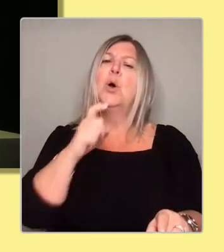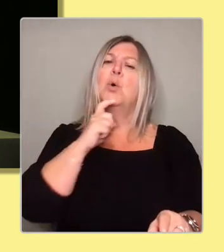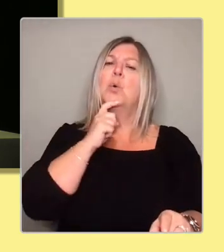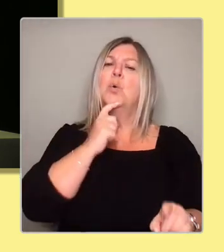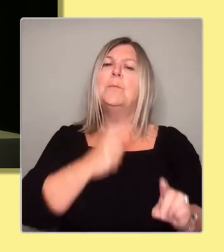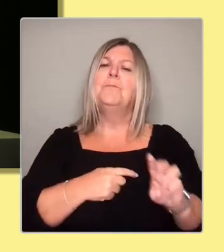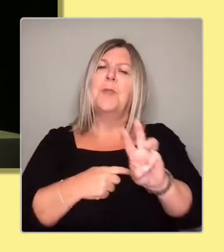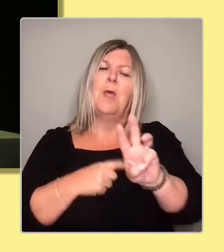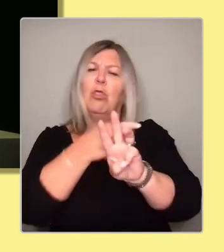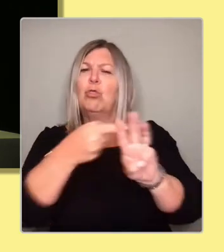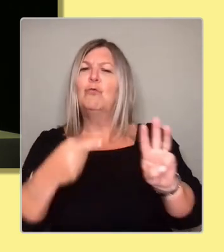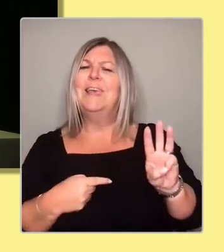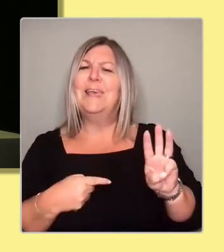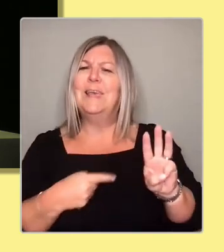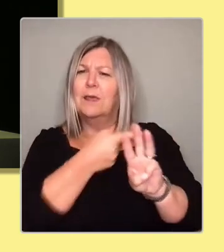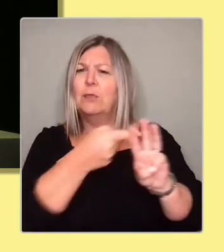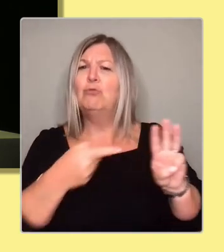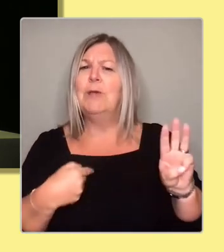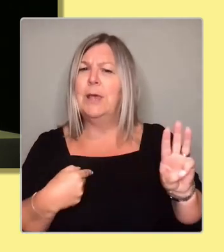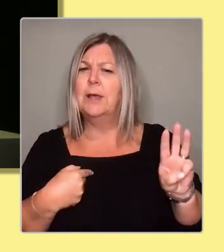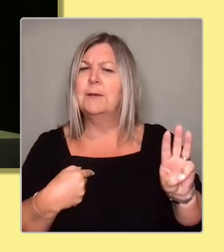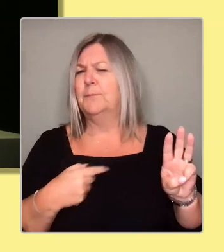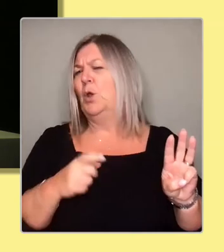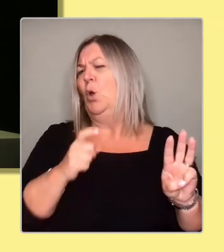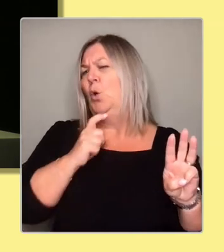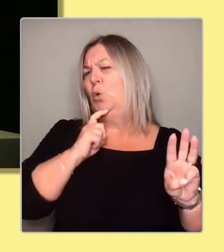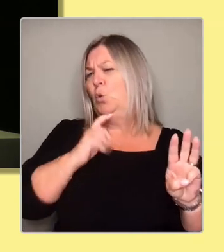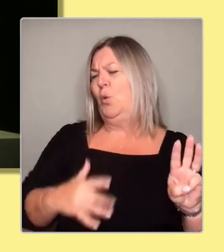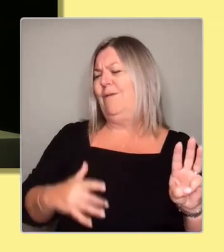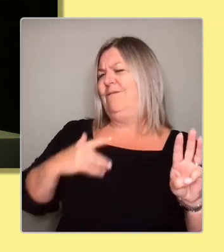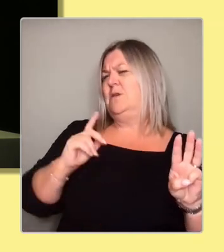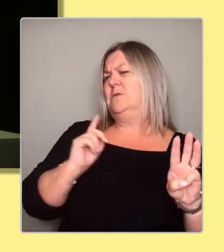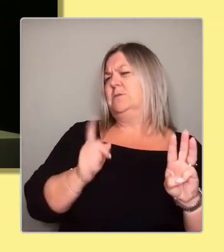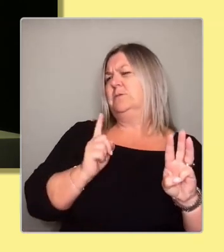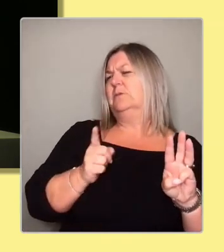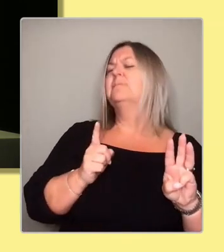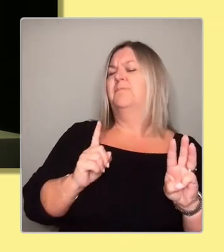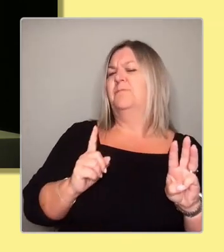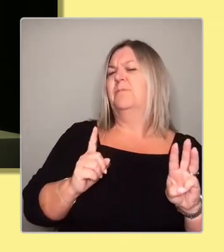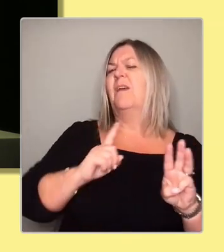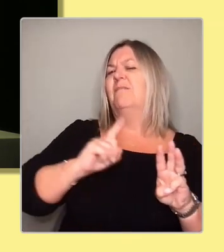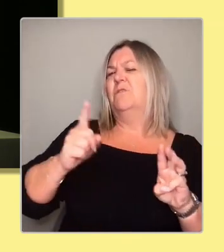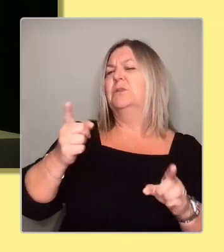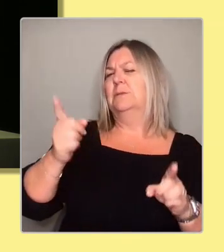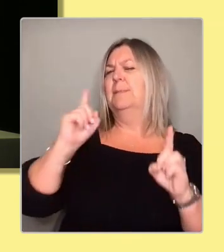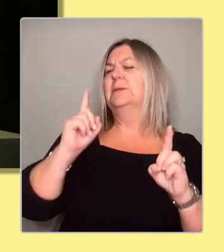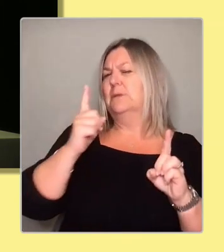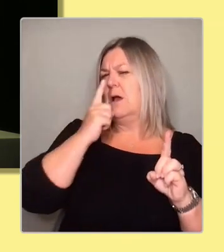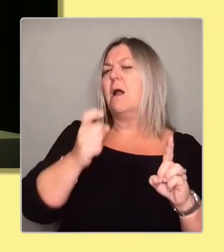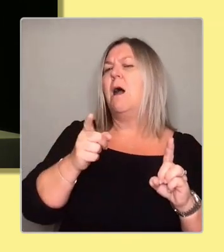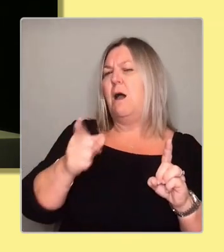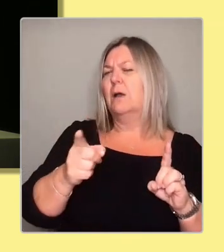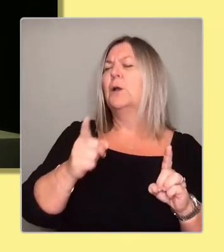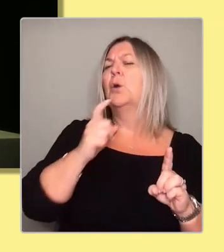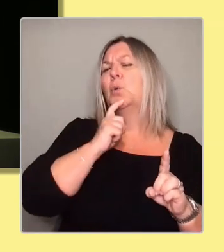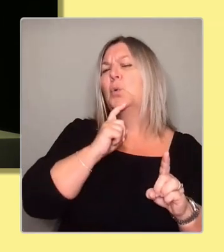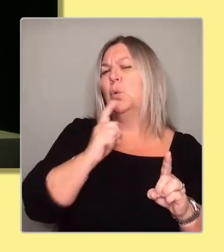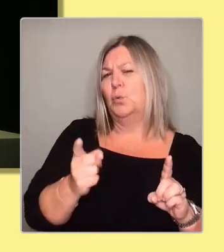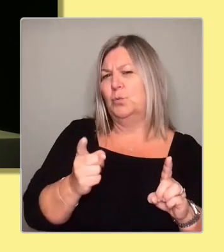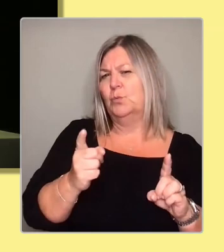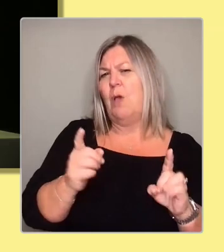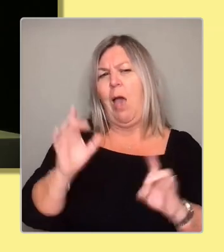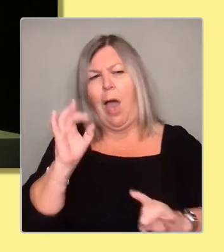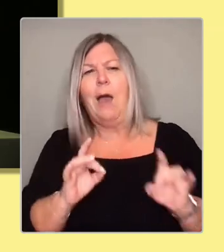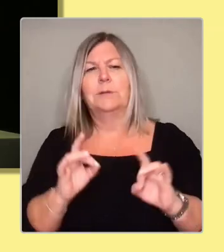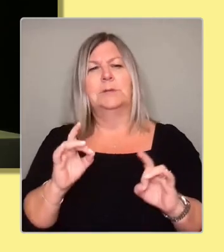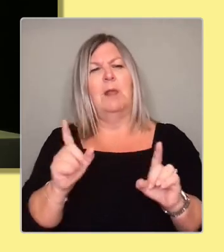sounding like a first minister? Who is acting like a first minister or a leader? Who